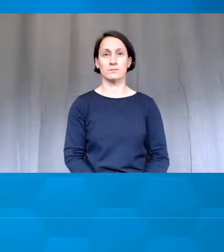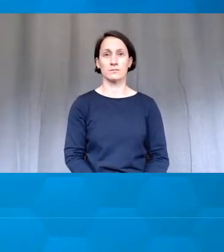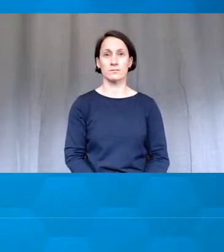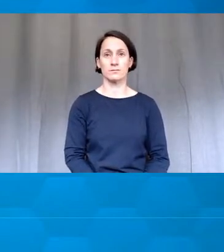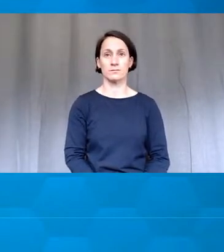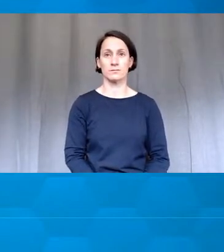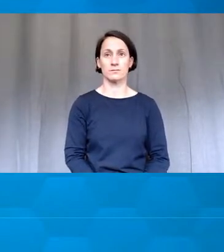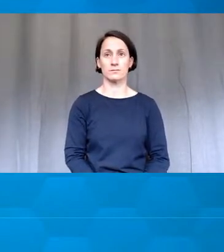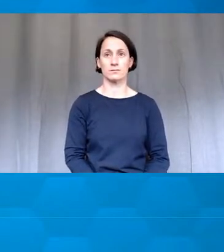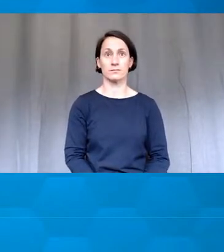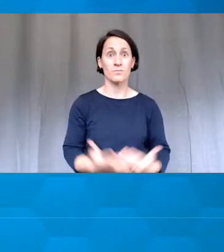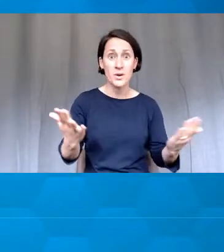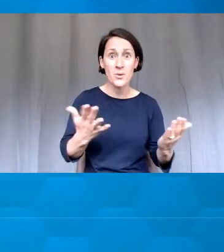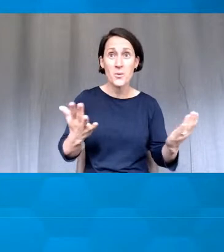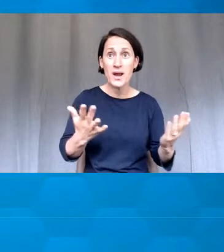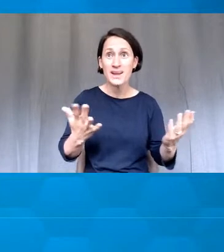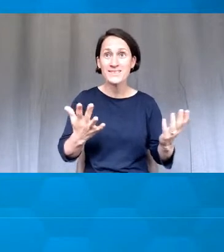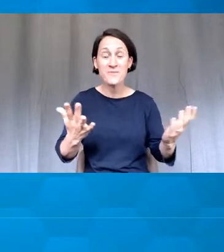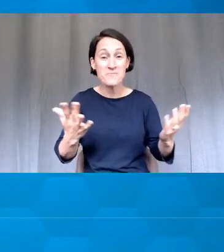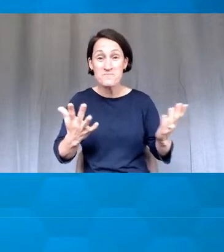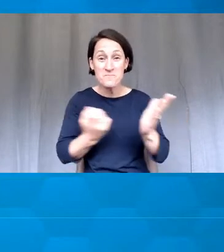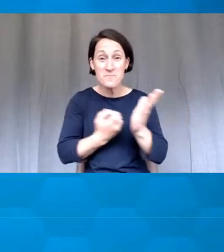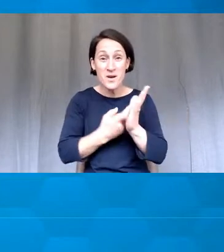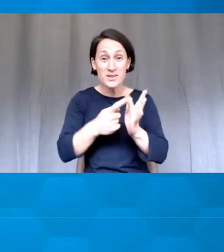Oh, he's gone. Okay.